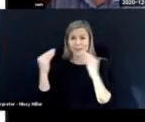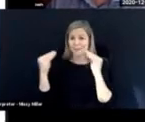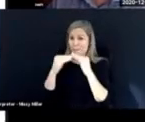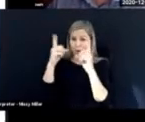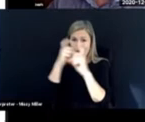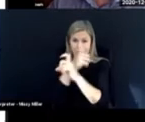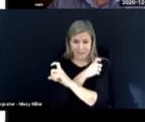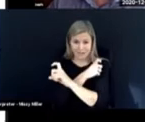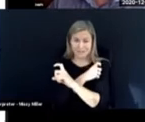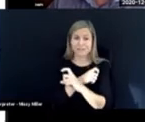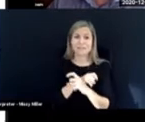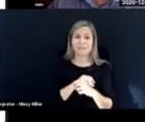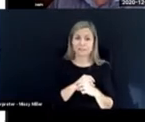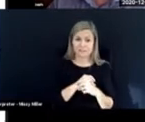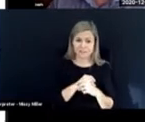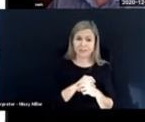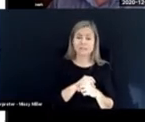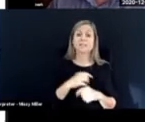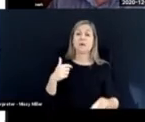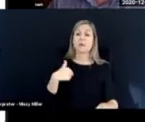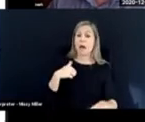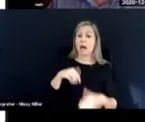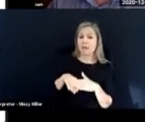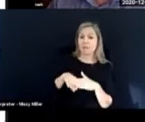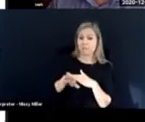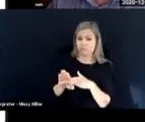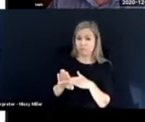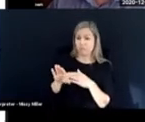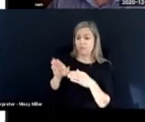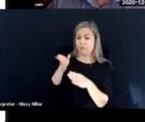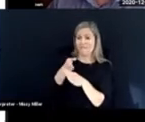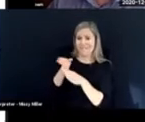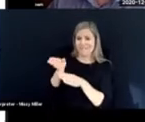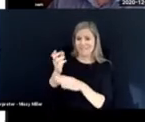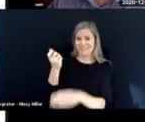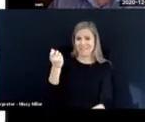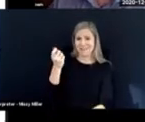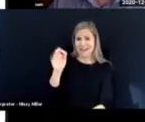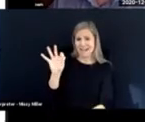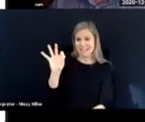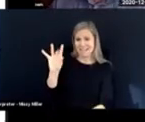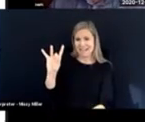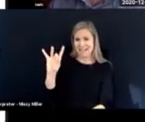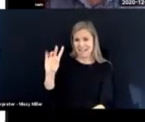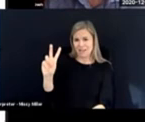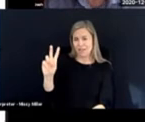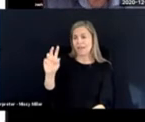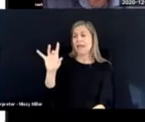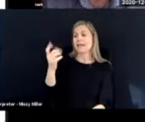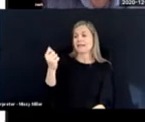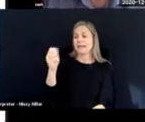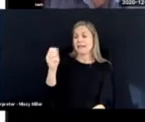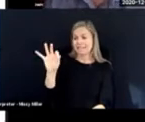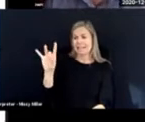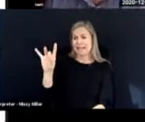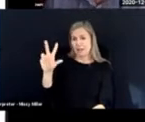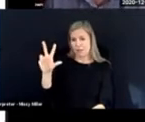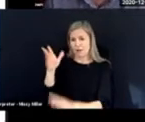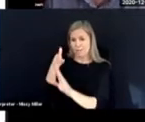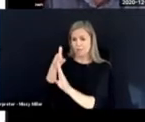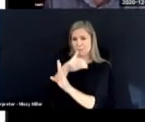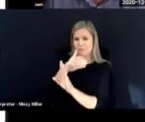and more and more complex. And I came into the field in 83. And in